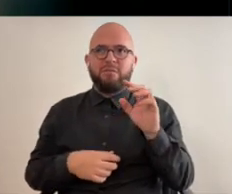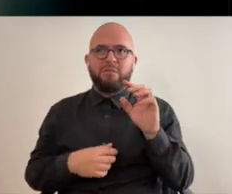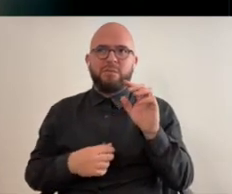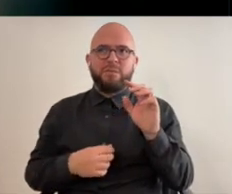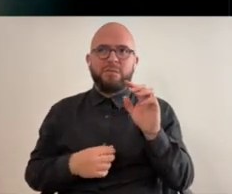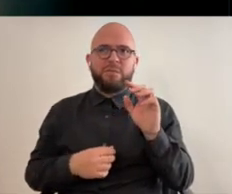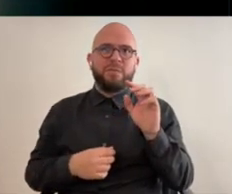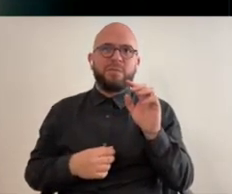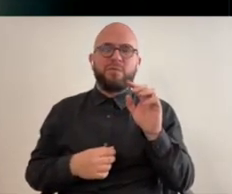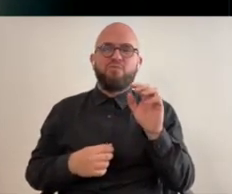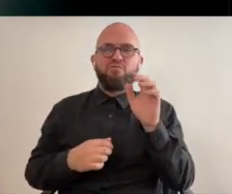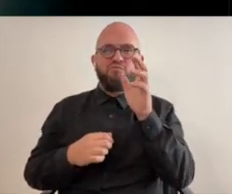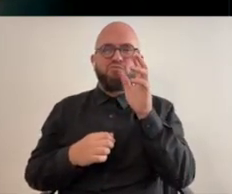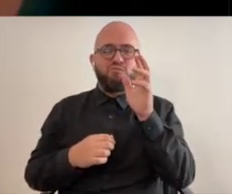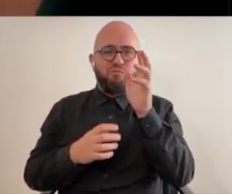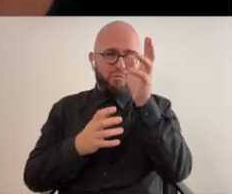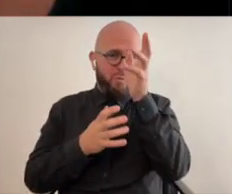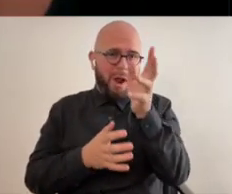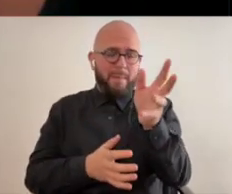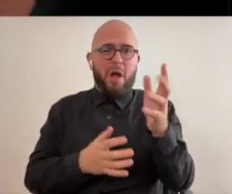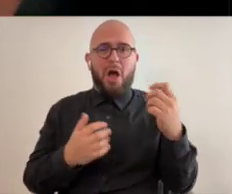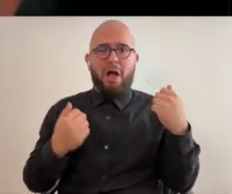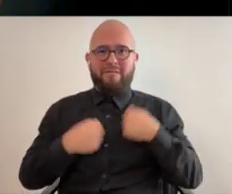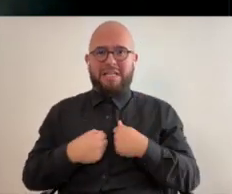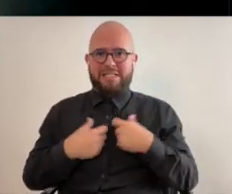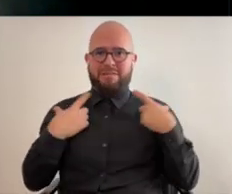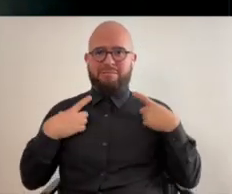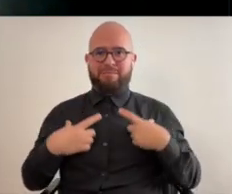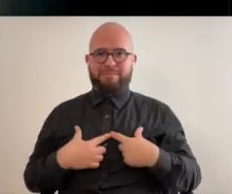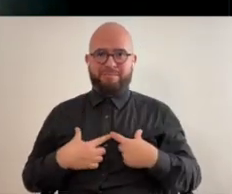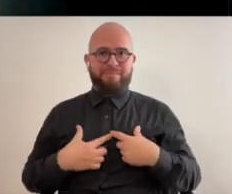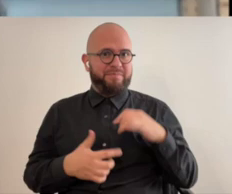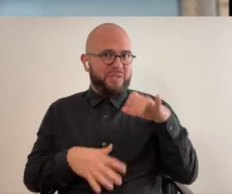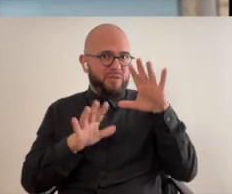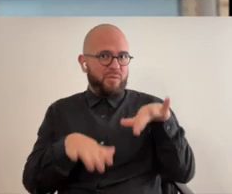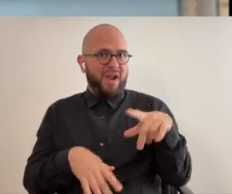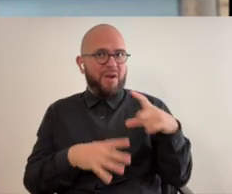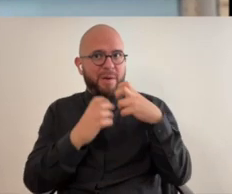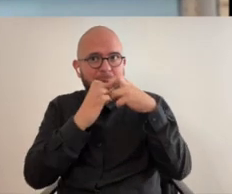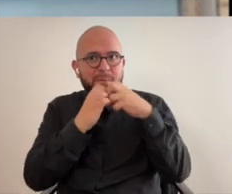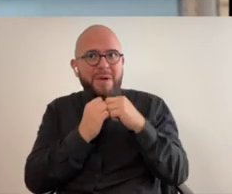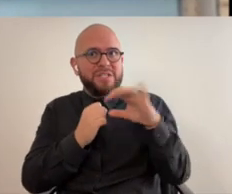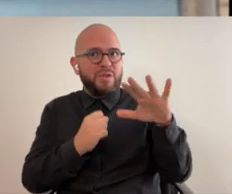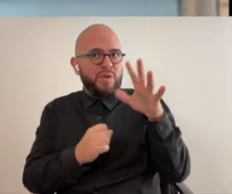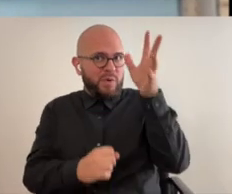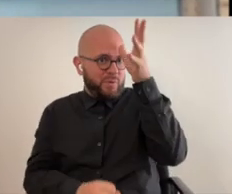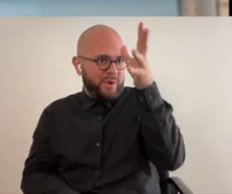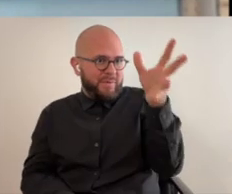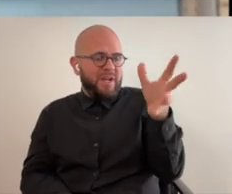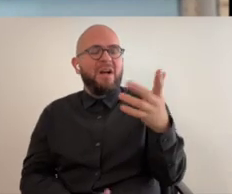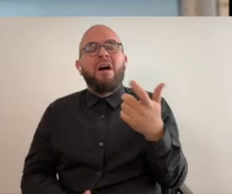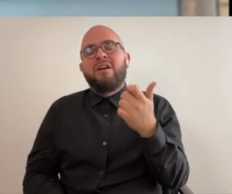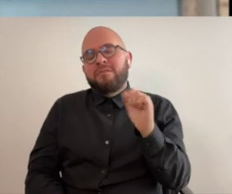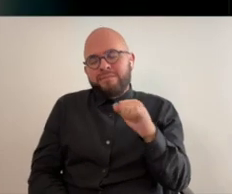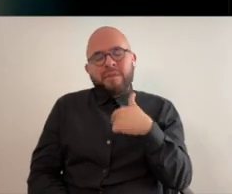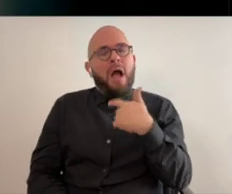red shirt and a weed grandpa vest it's a great grandpa vest i love that are you embracing your